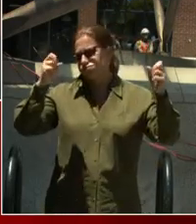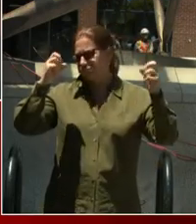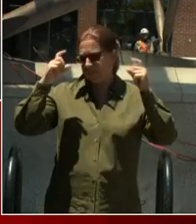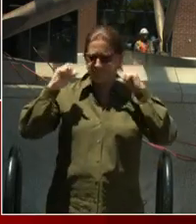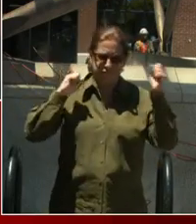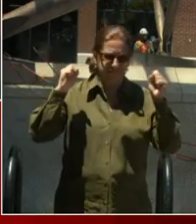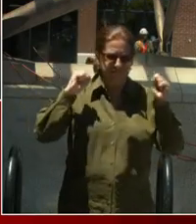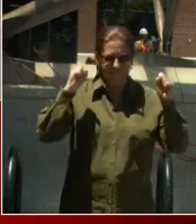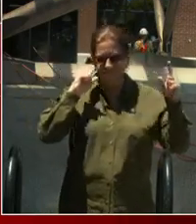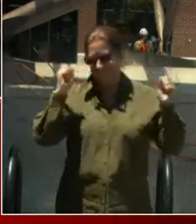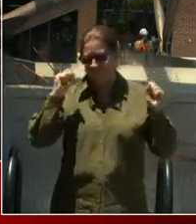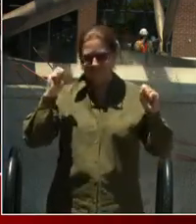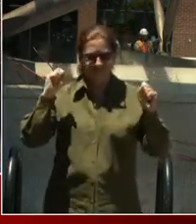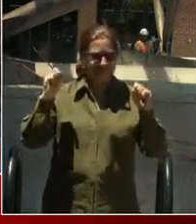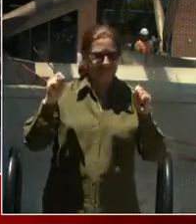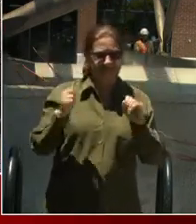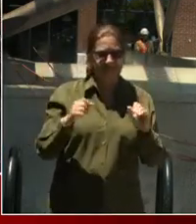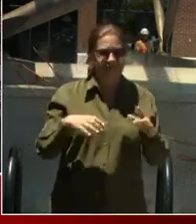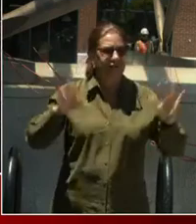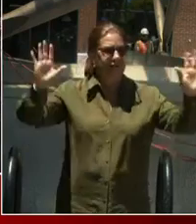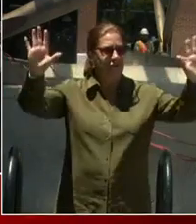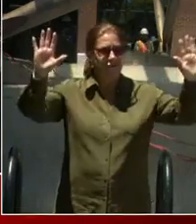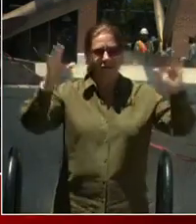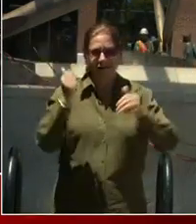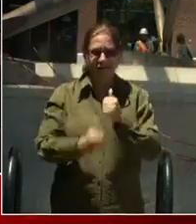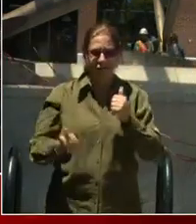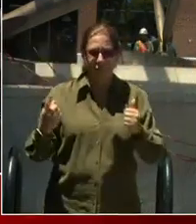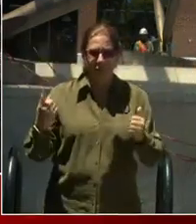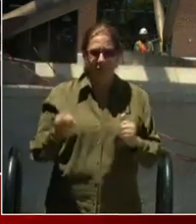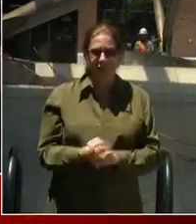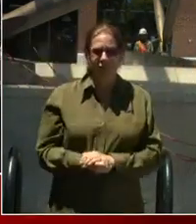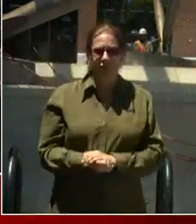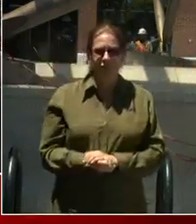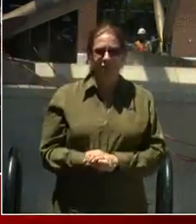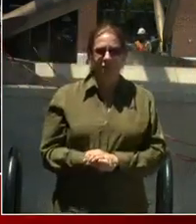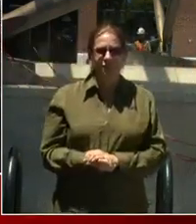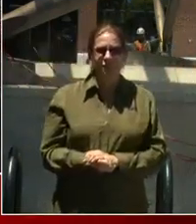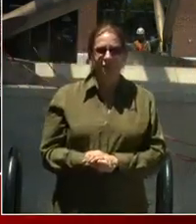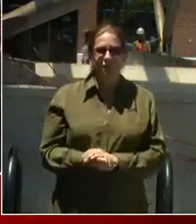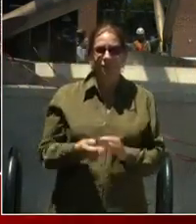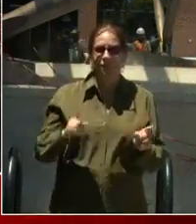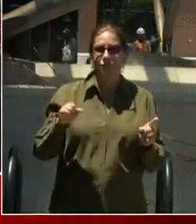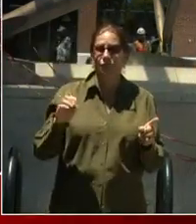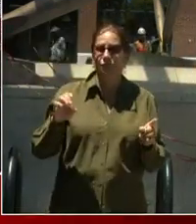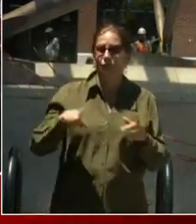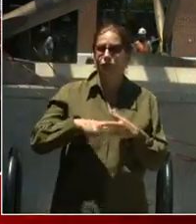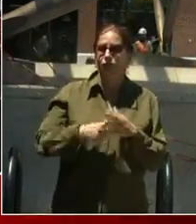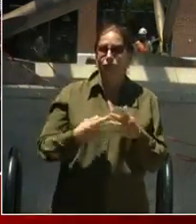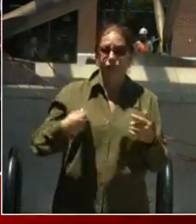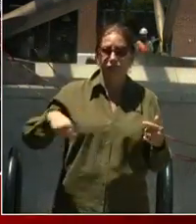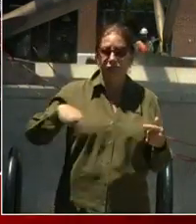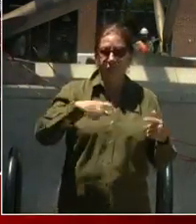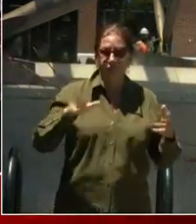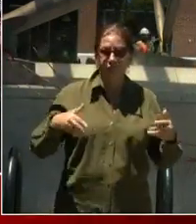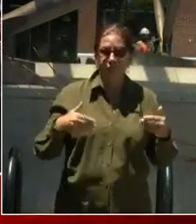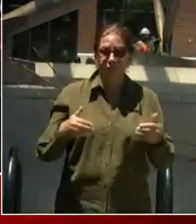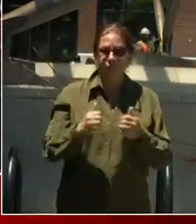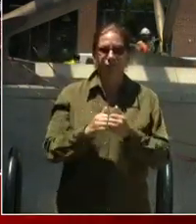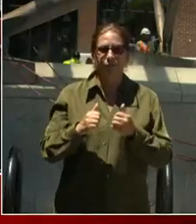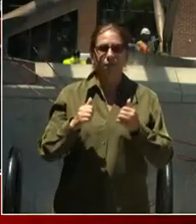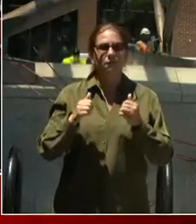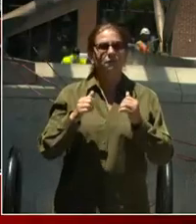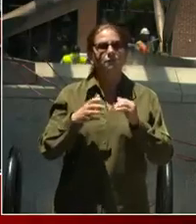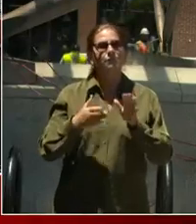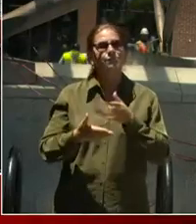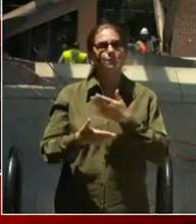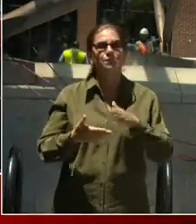Good afternoon everyone. So Zoelle had started us off with a chant. need your help though to make sure that the mayor